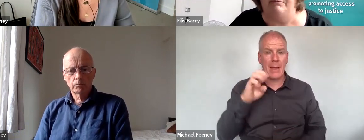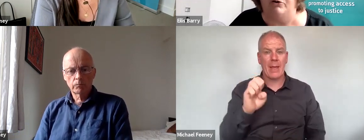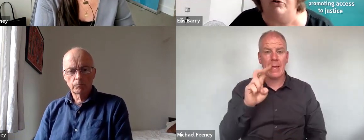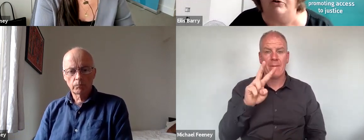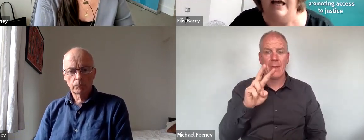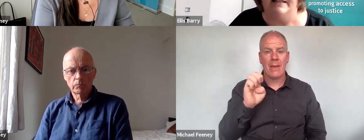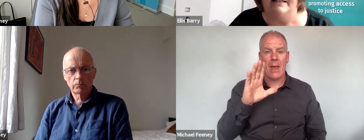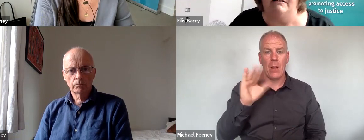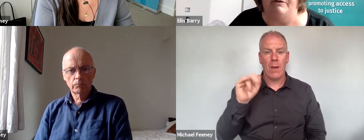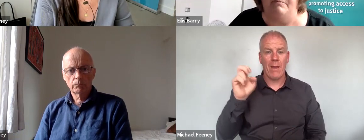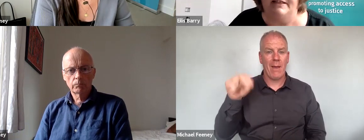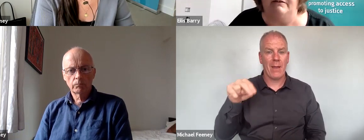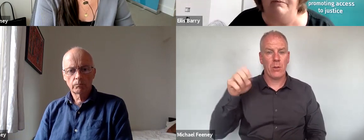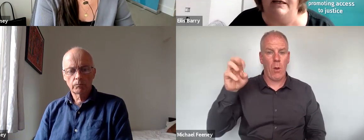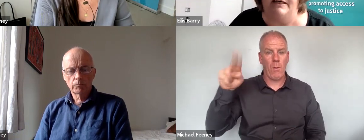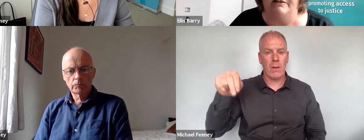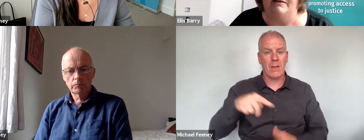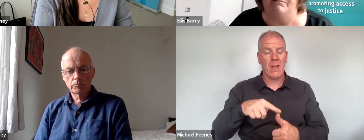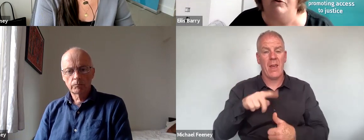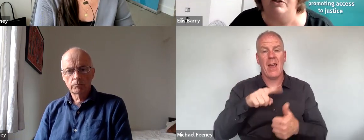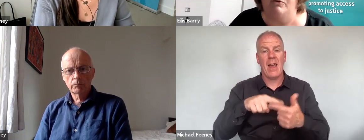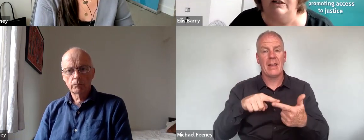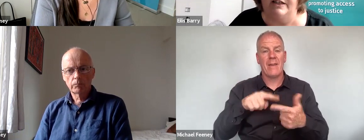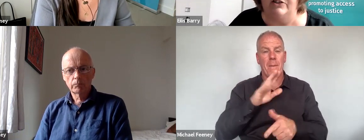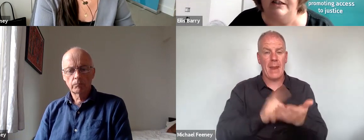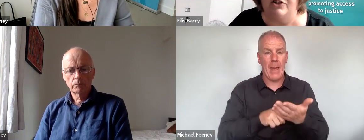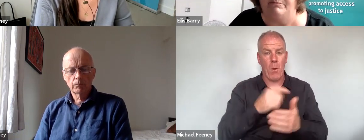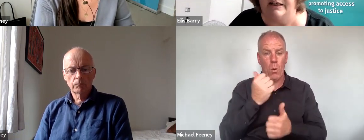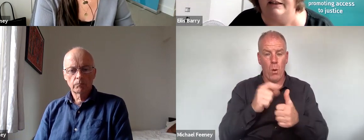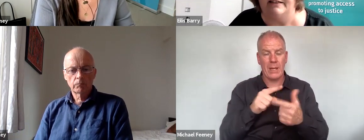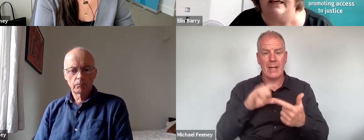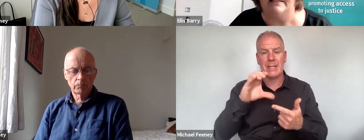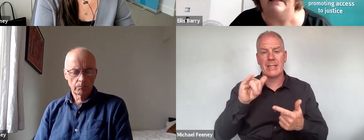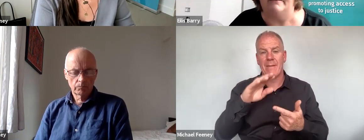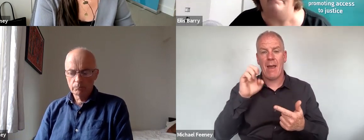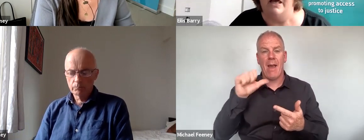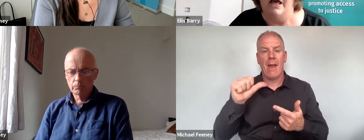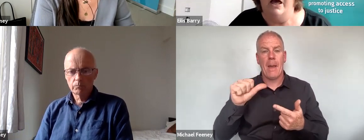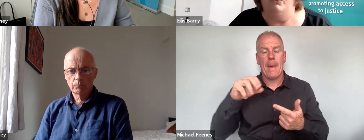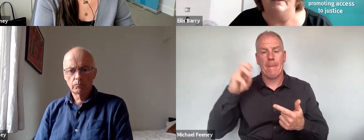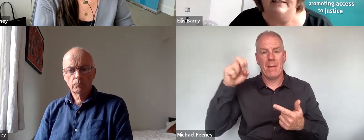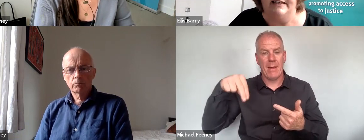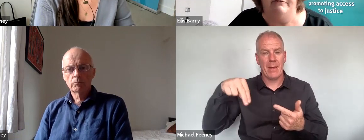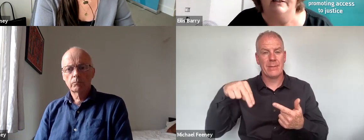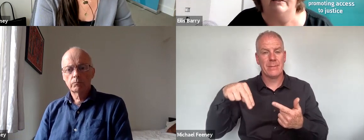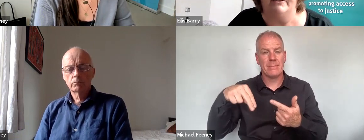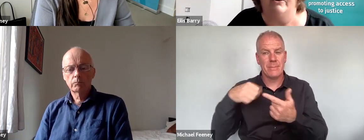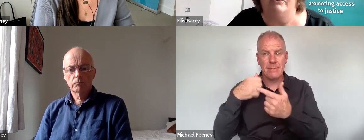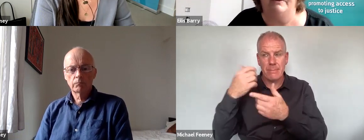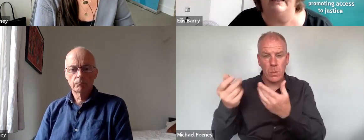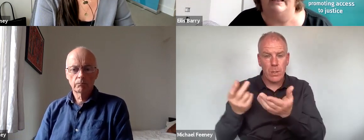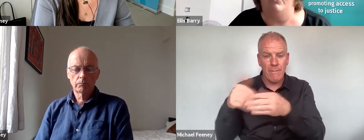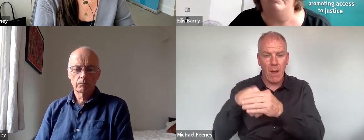the Labour Court and Sylvia Meehan in the Employment Equality Agency, championing these cases. There was significant